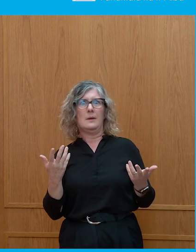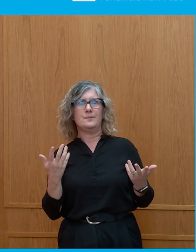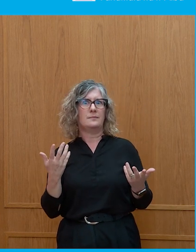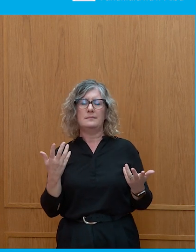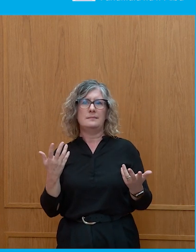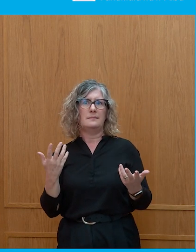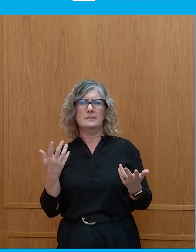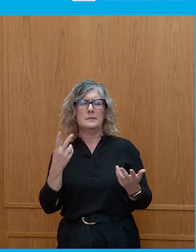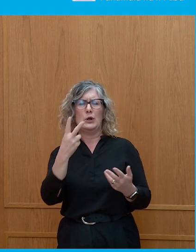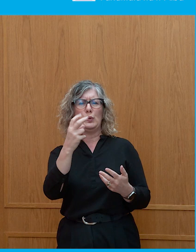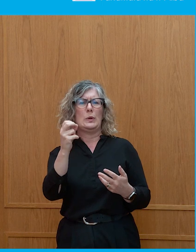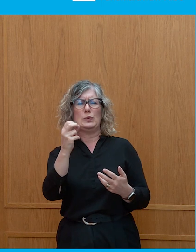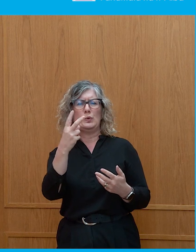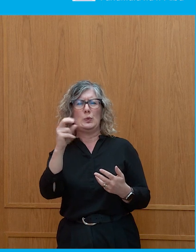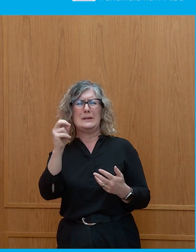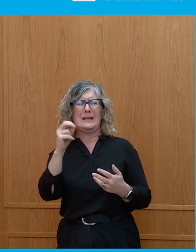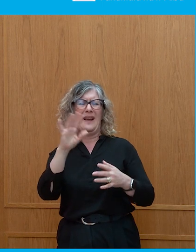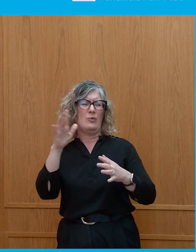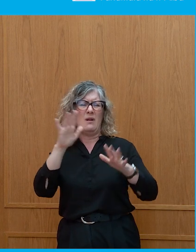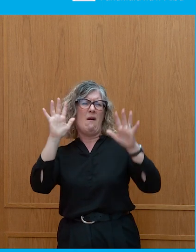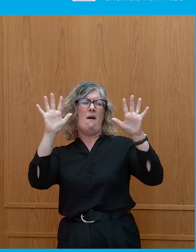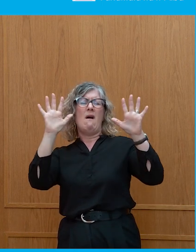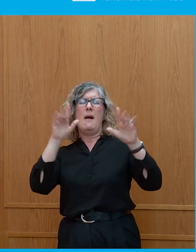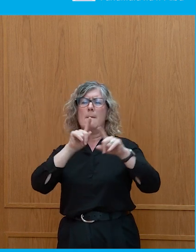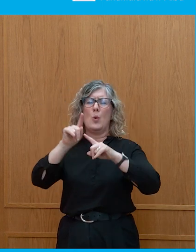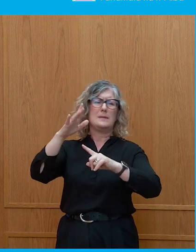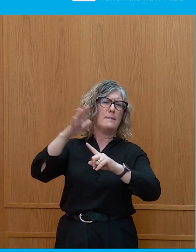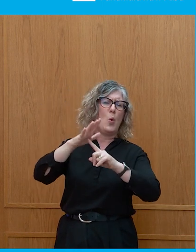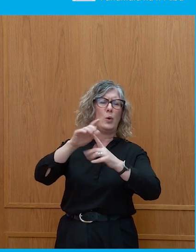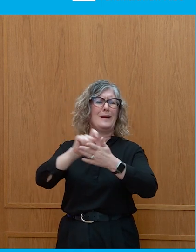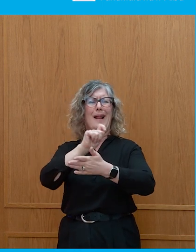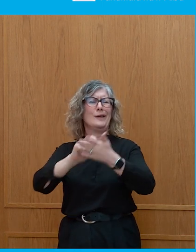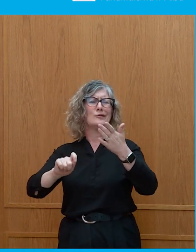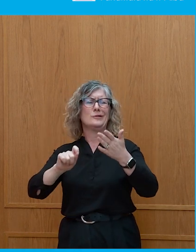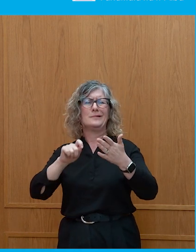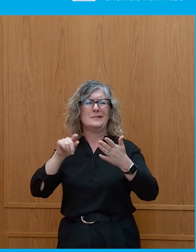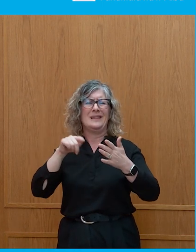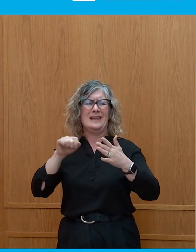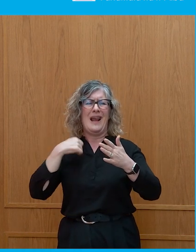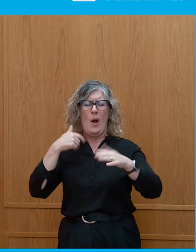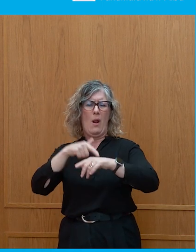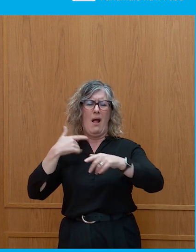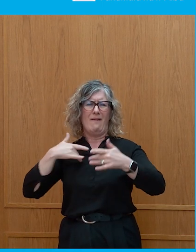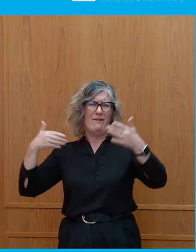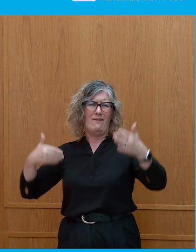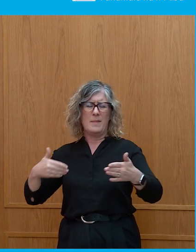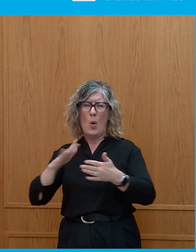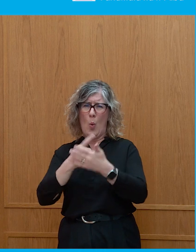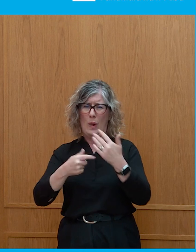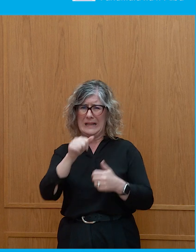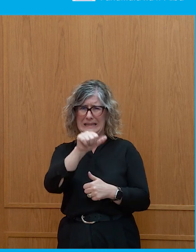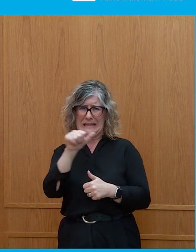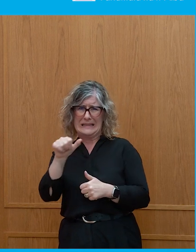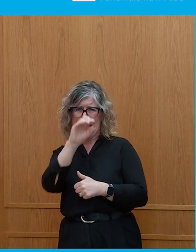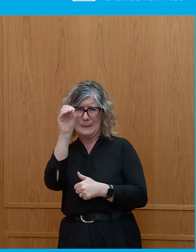2020 was billed as the most important election of our lifetime. 66% turnout. Yeah. Which is quite something. Nicola, mean,